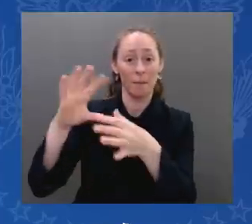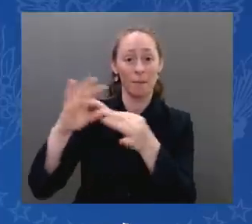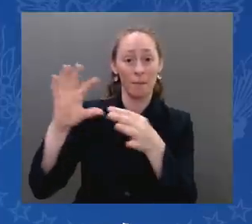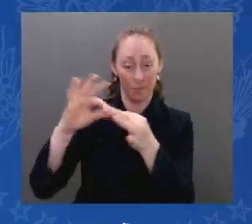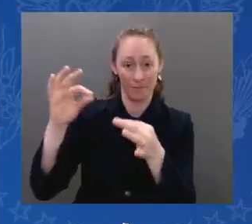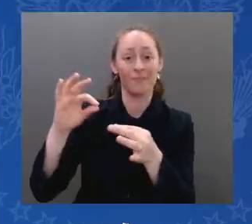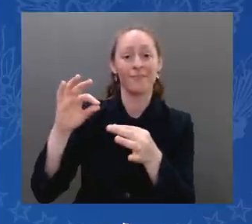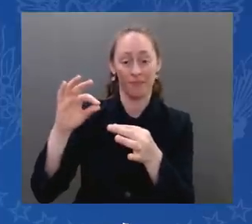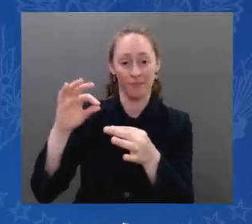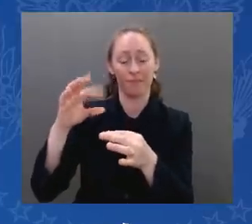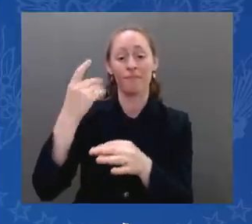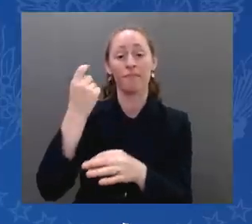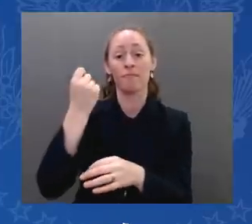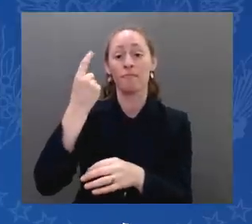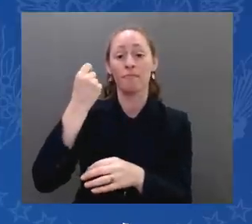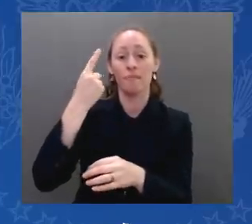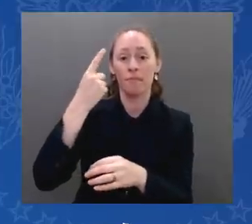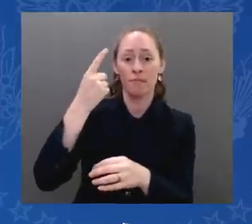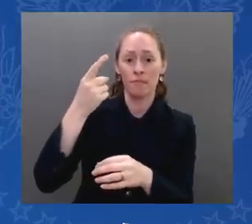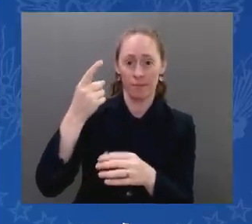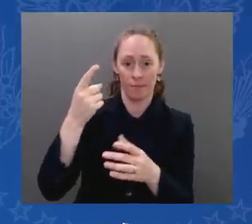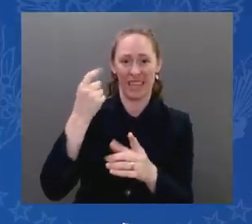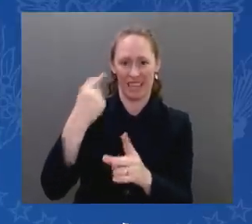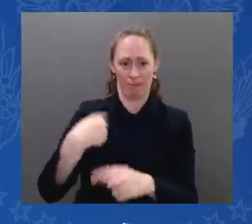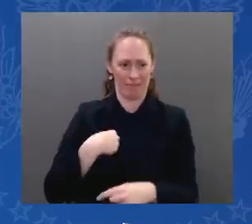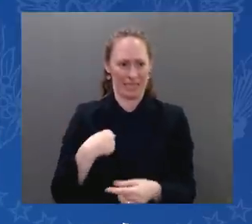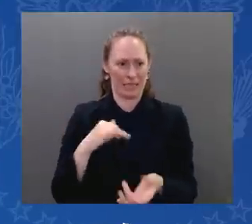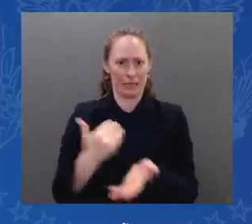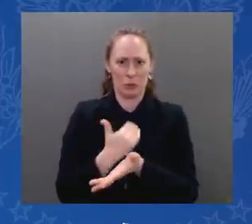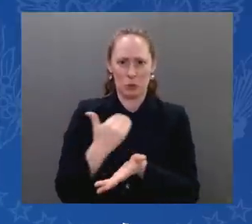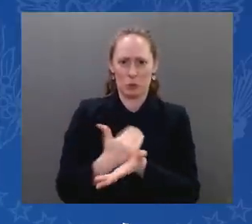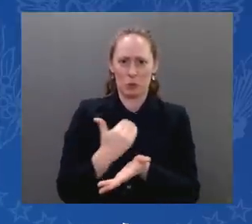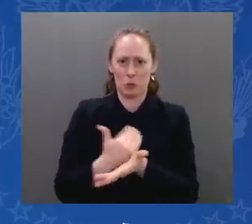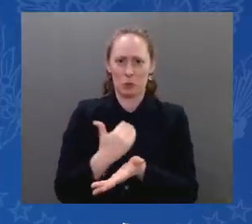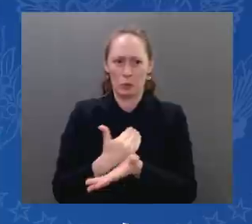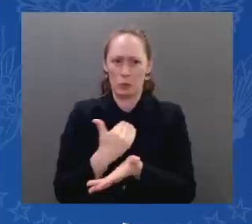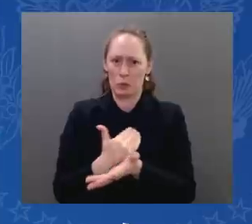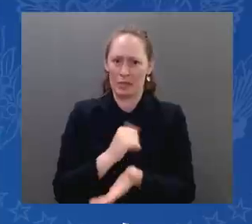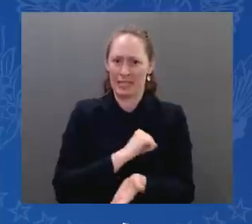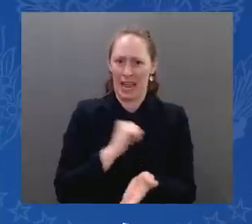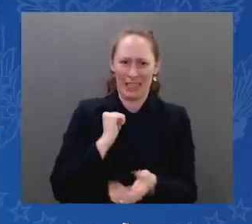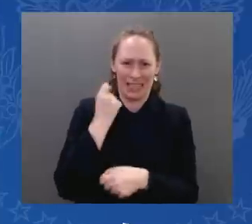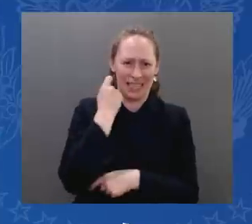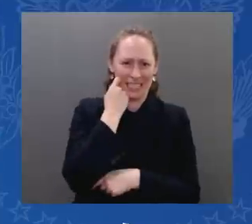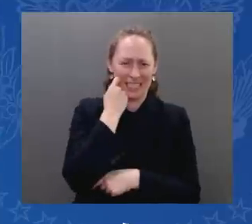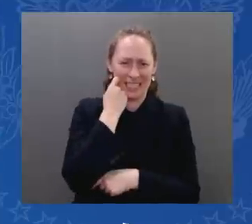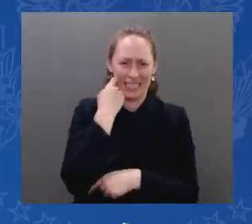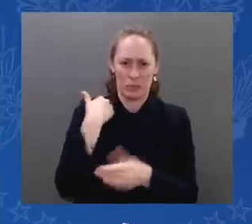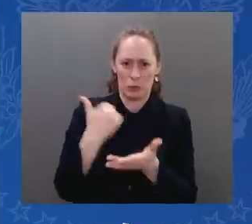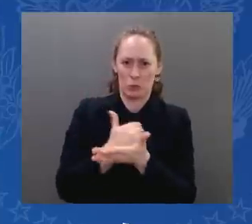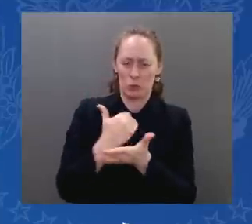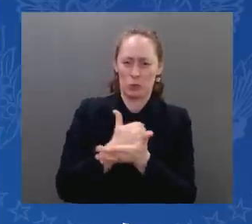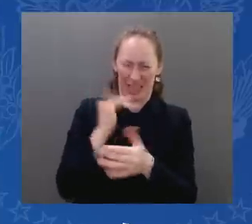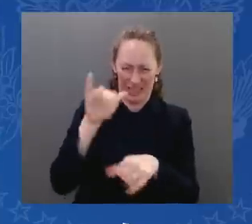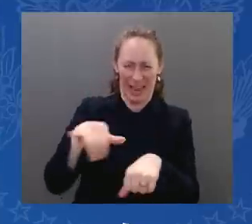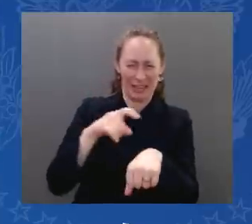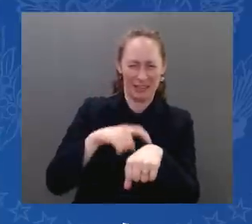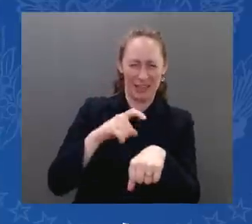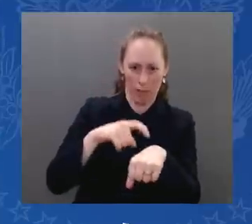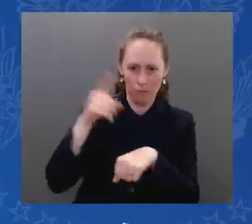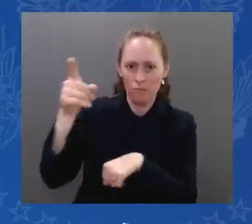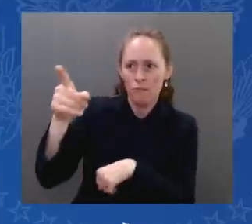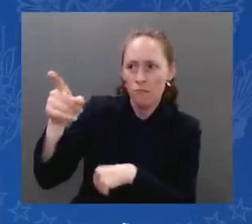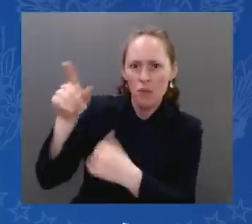and she could see on my face that I was worried. As we stood before the press taking